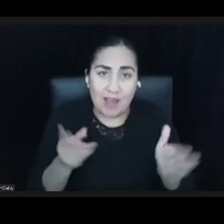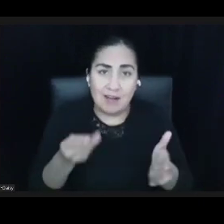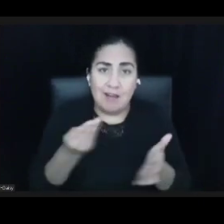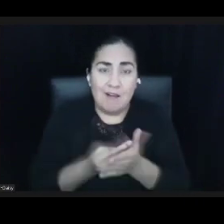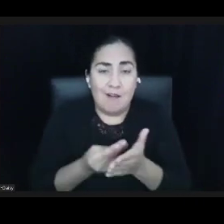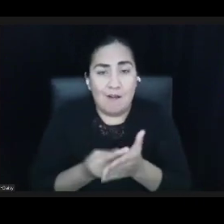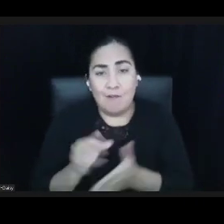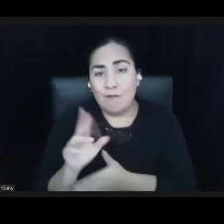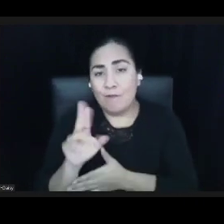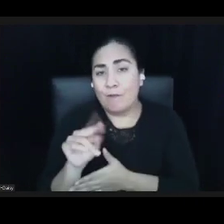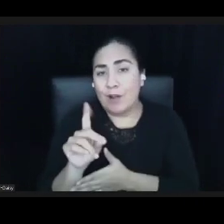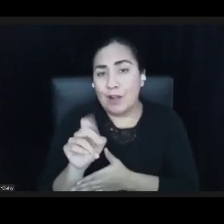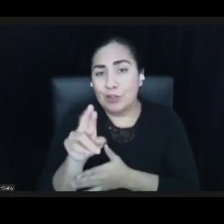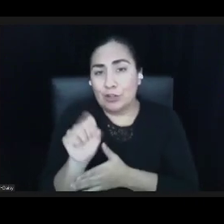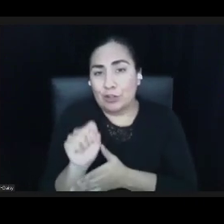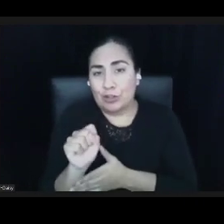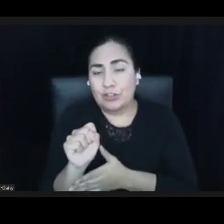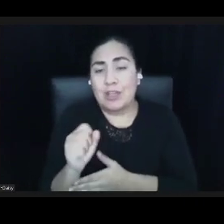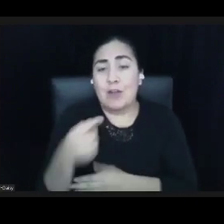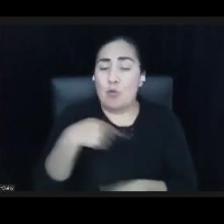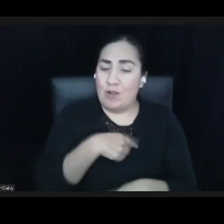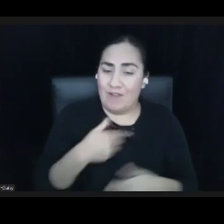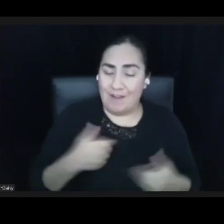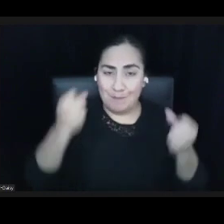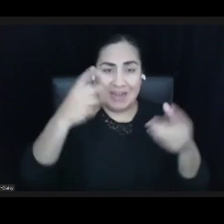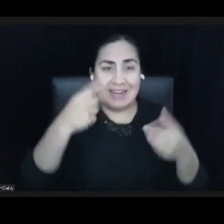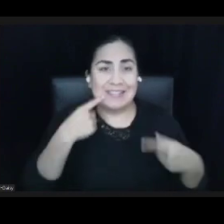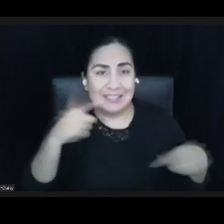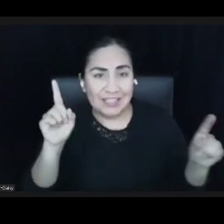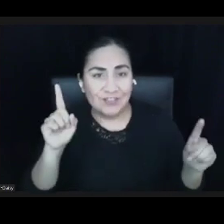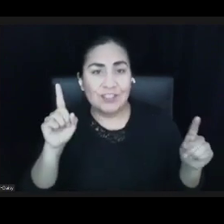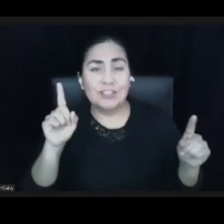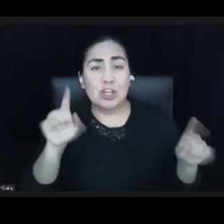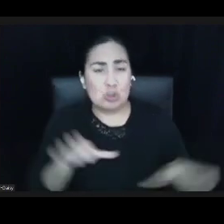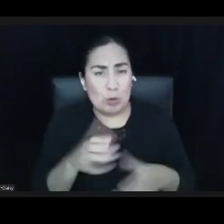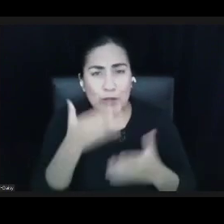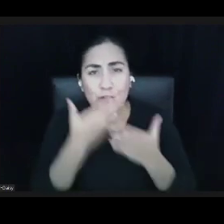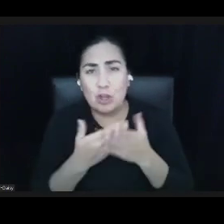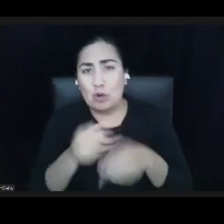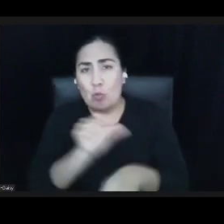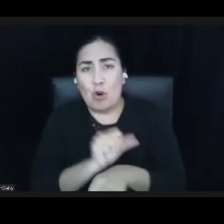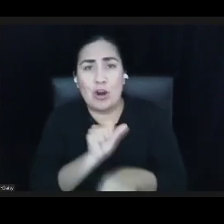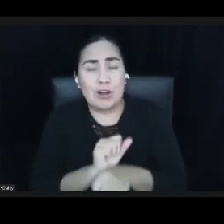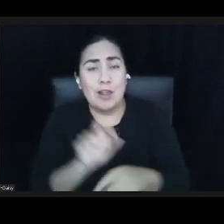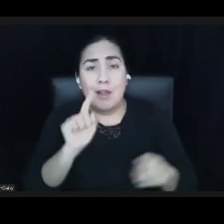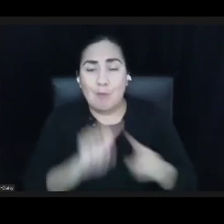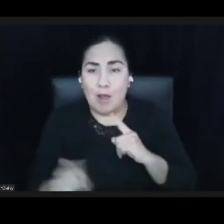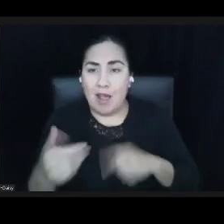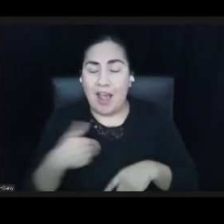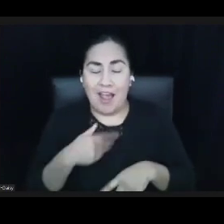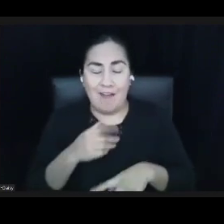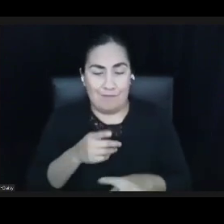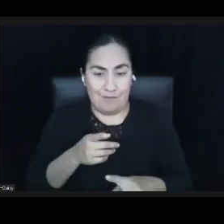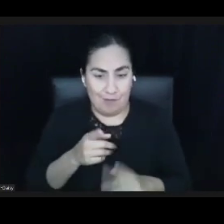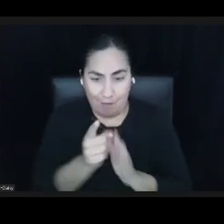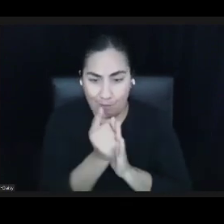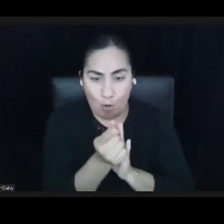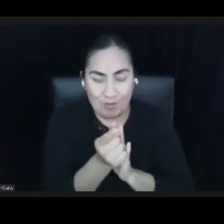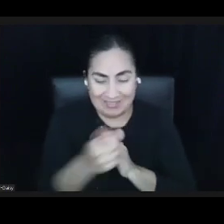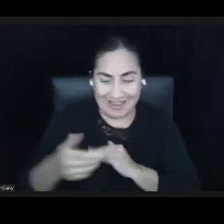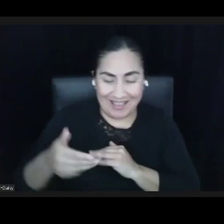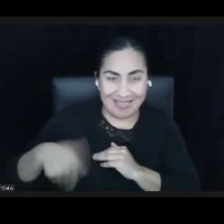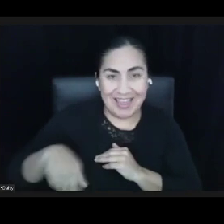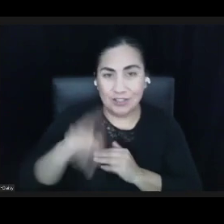its program and focus areas and was doing good work, work, but we had an inflection point in late 2015,